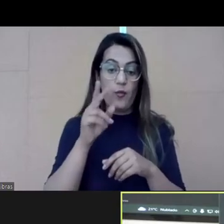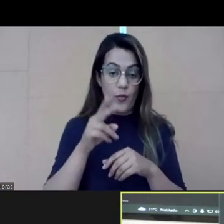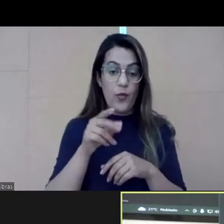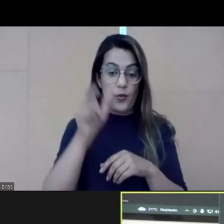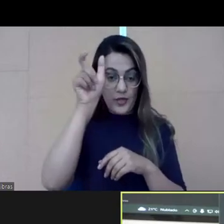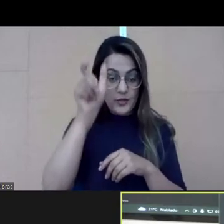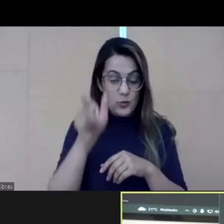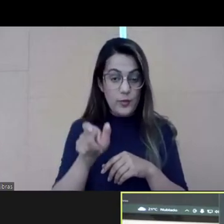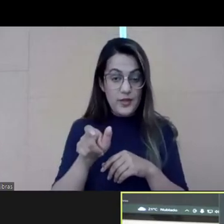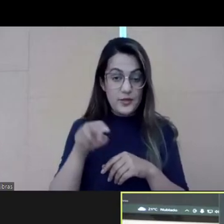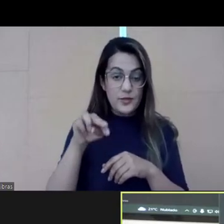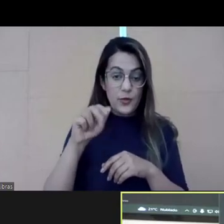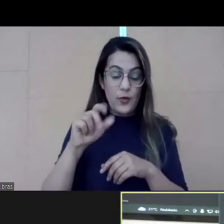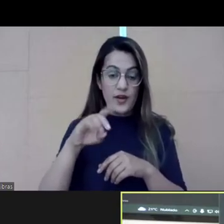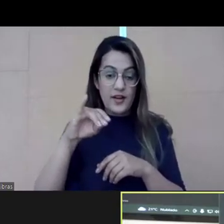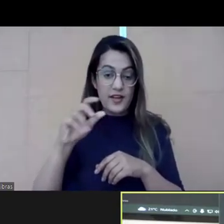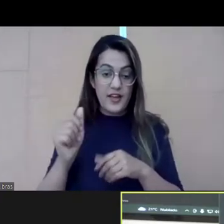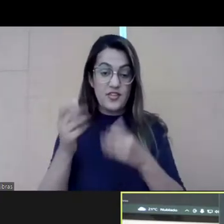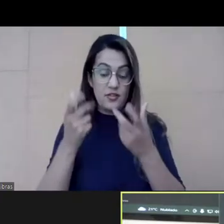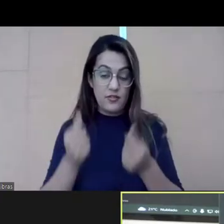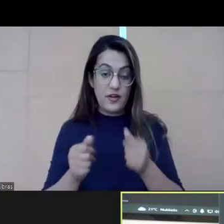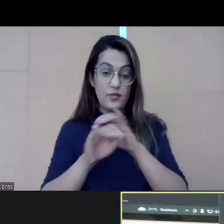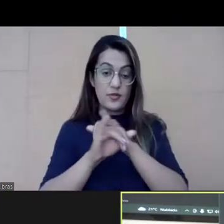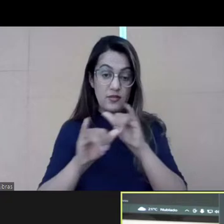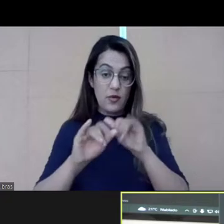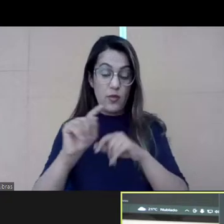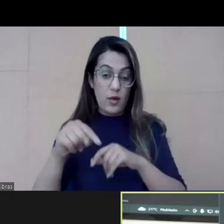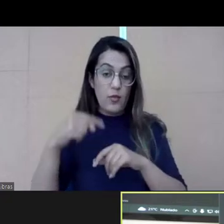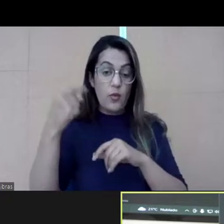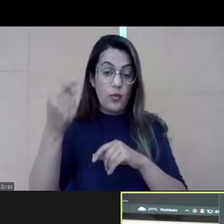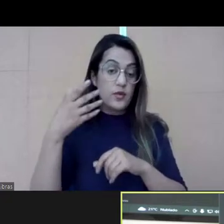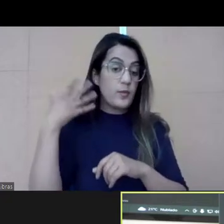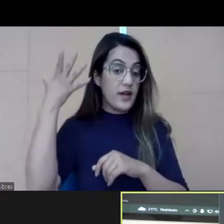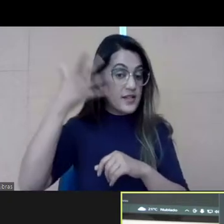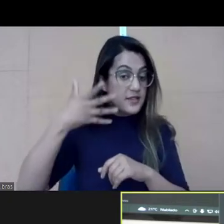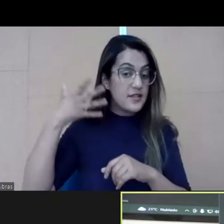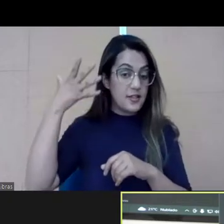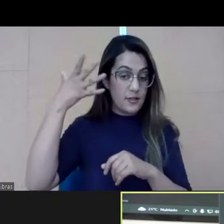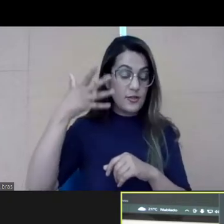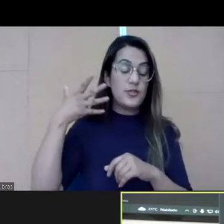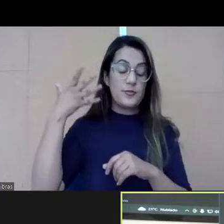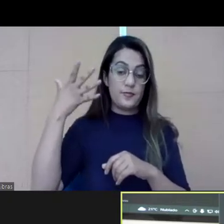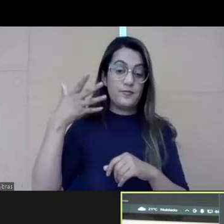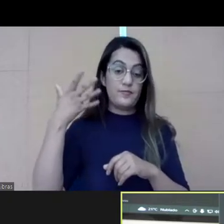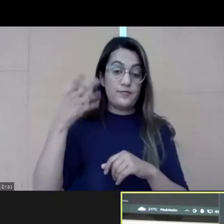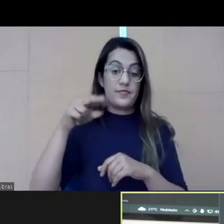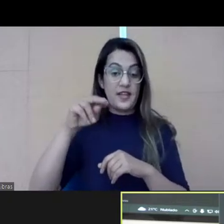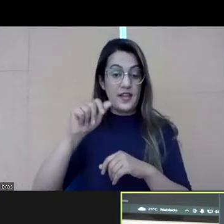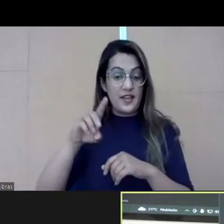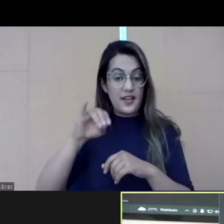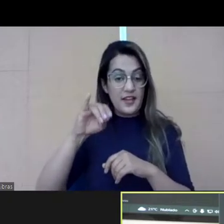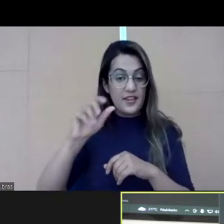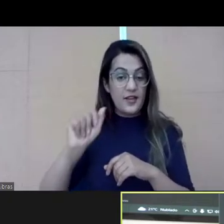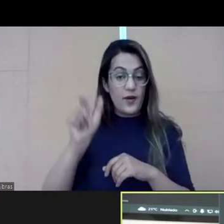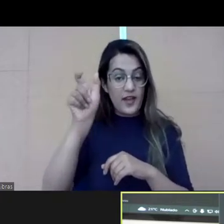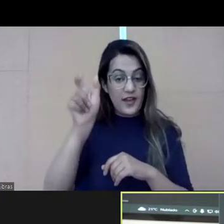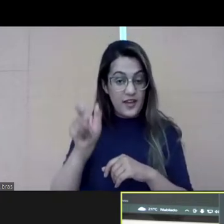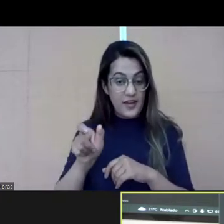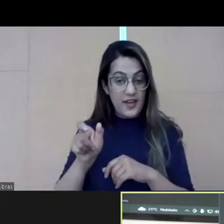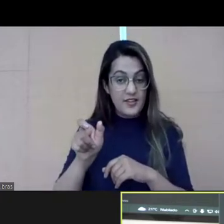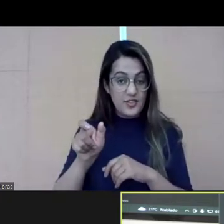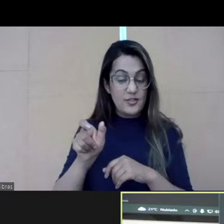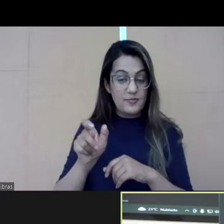with the next speaker. So, just give him a moment. Gente, a Nadia Med, ela é de Kenia.